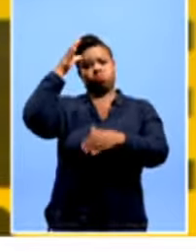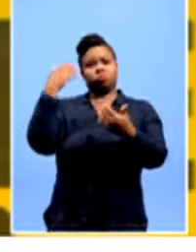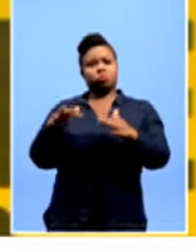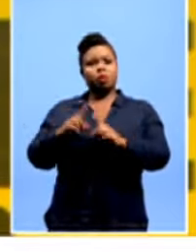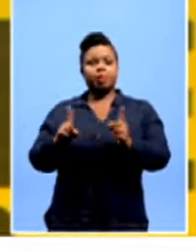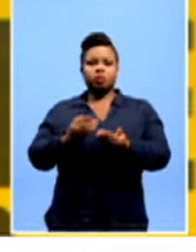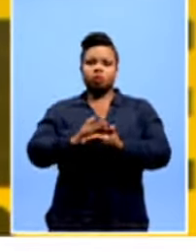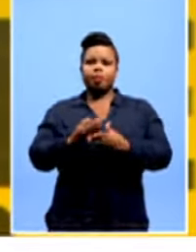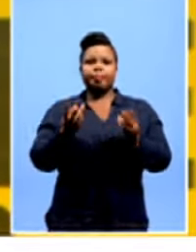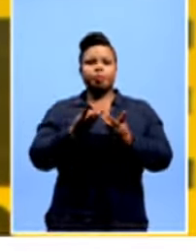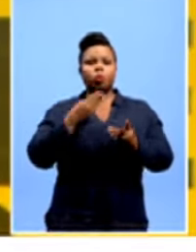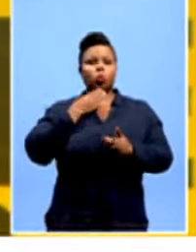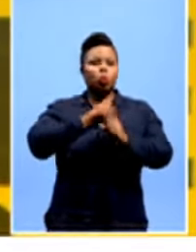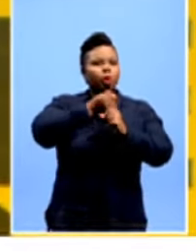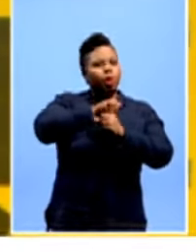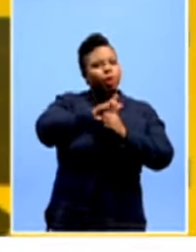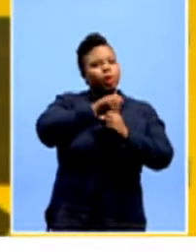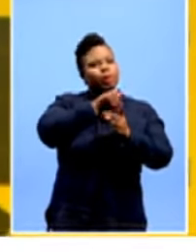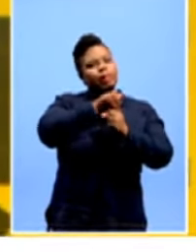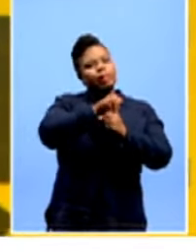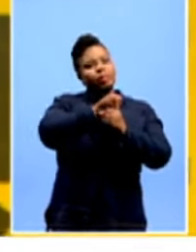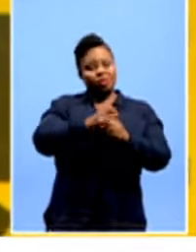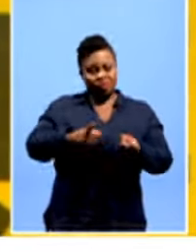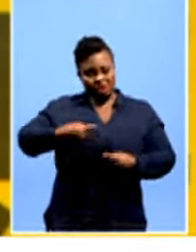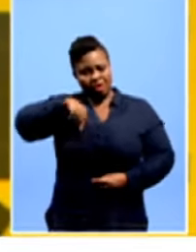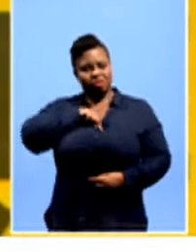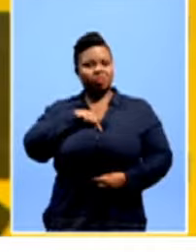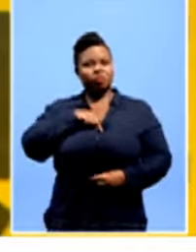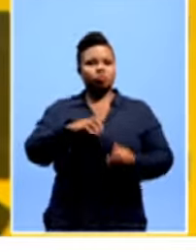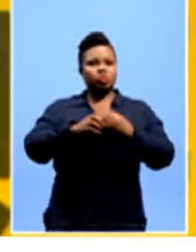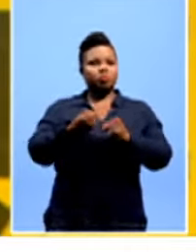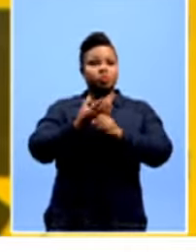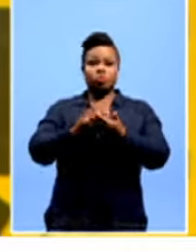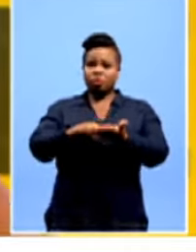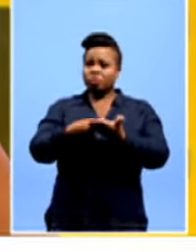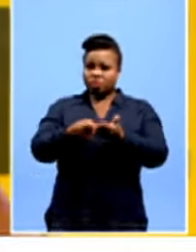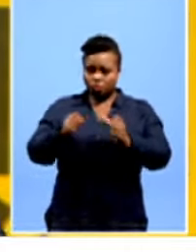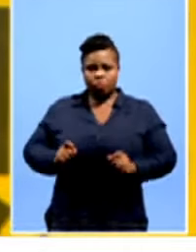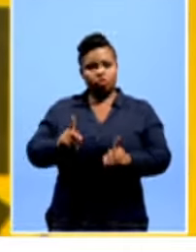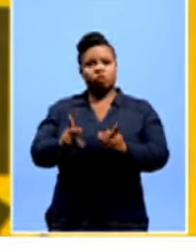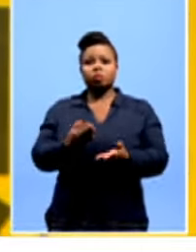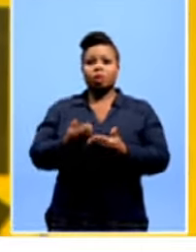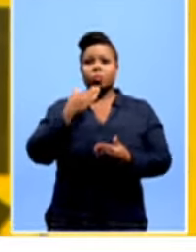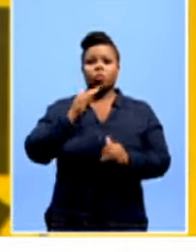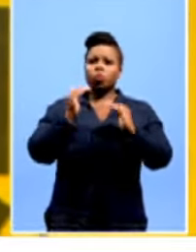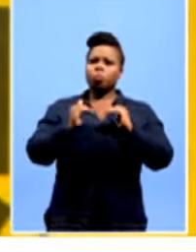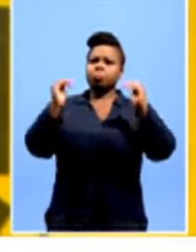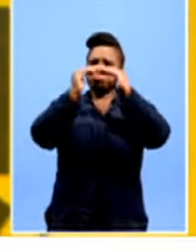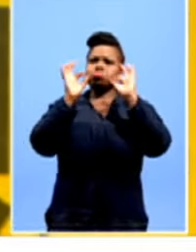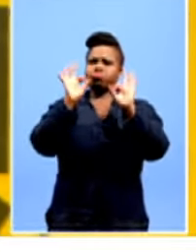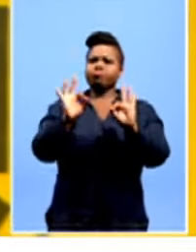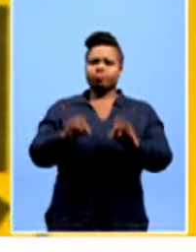there's people in the backgrounds who've been fighting the fights that they have fought for us, you know, to be talking in this platform, for guys who are playing in that platform.